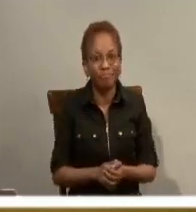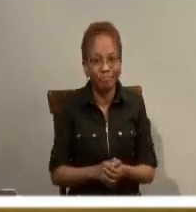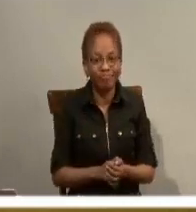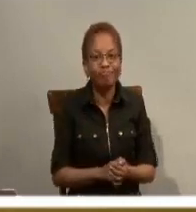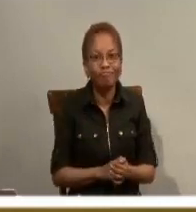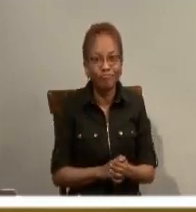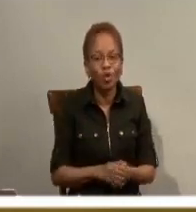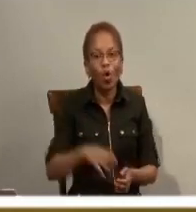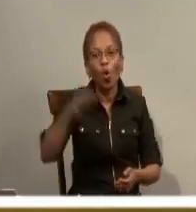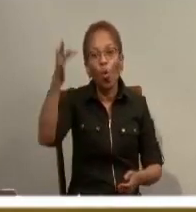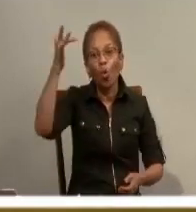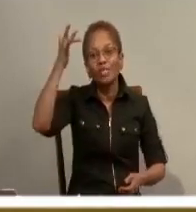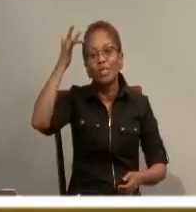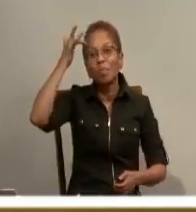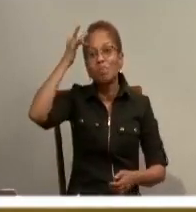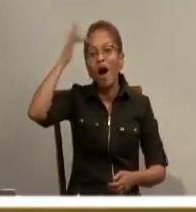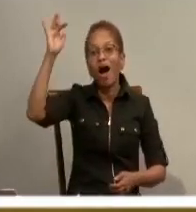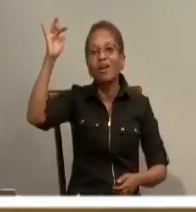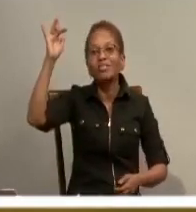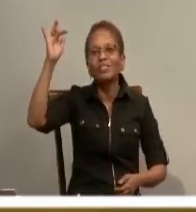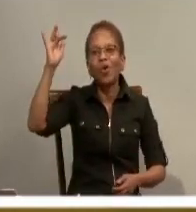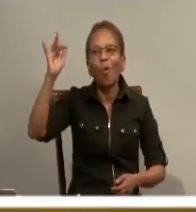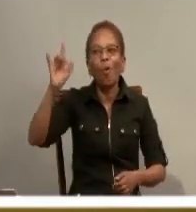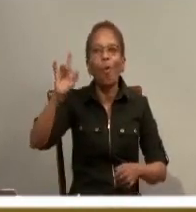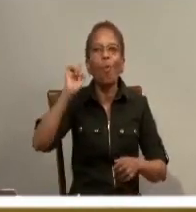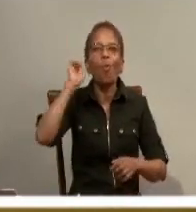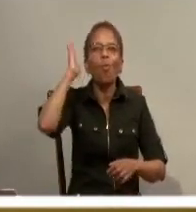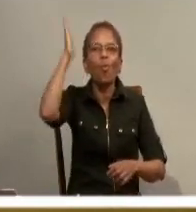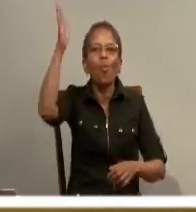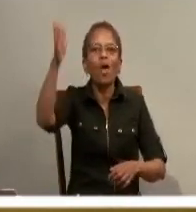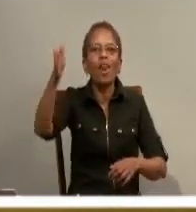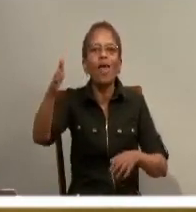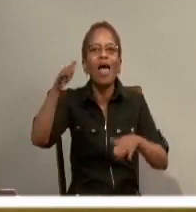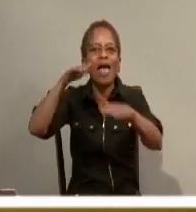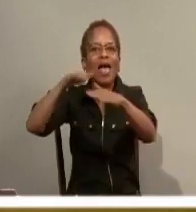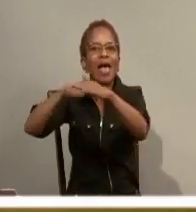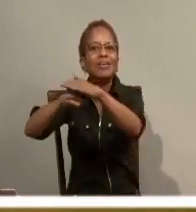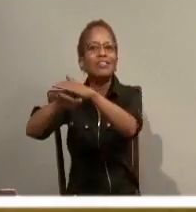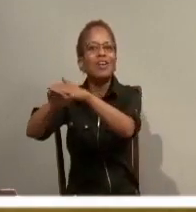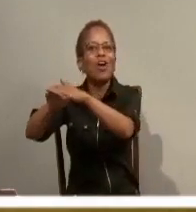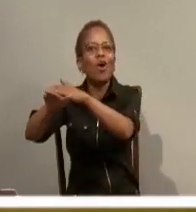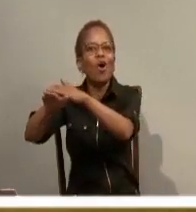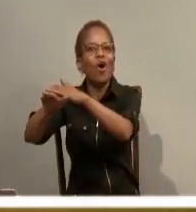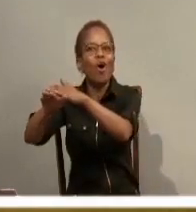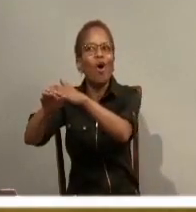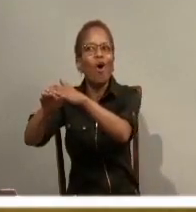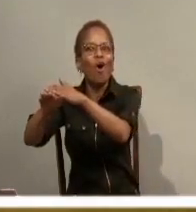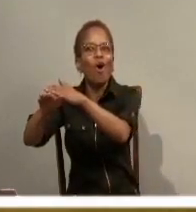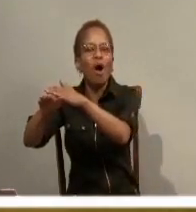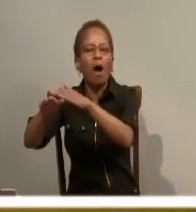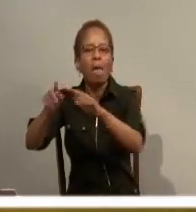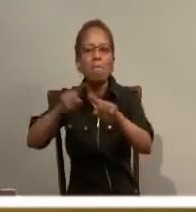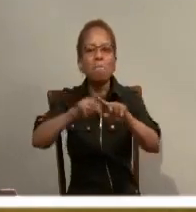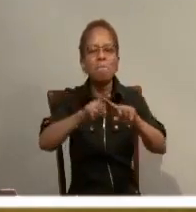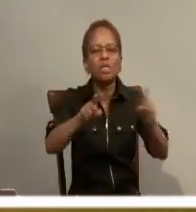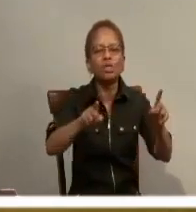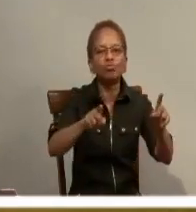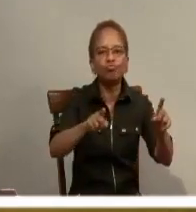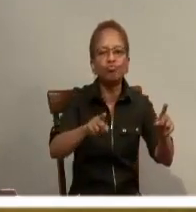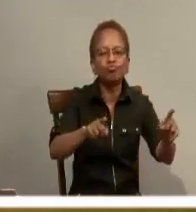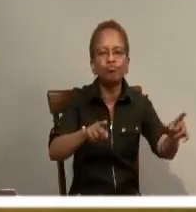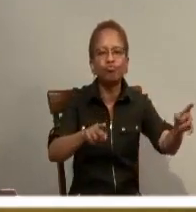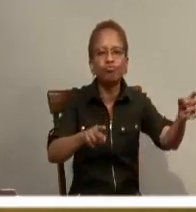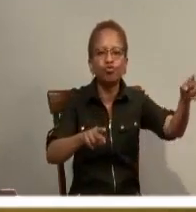be inside the banquet hall and the foolish will be outside where there will be